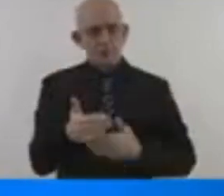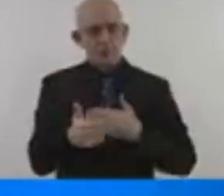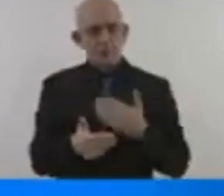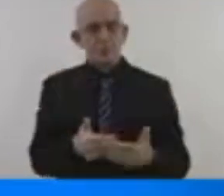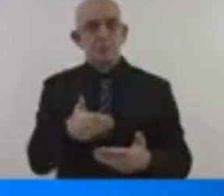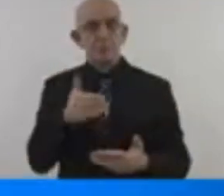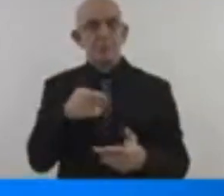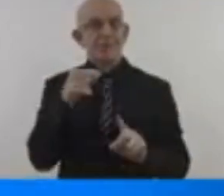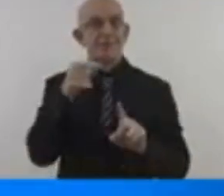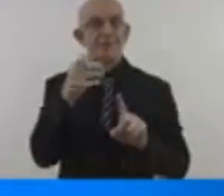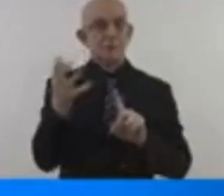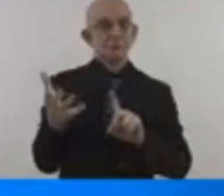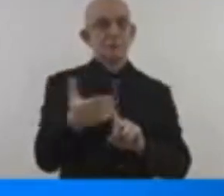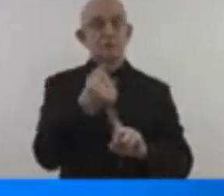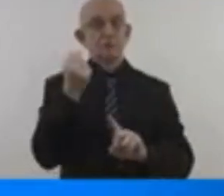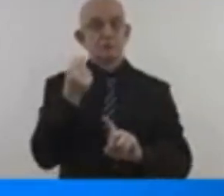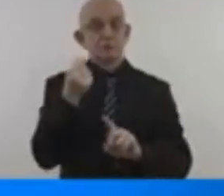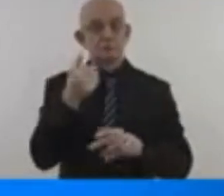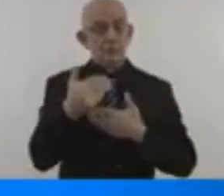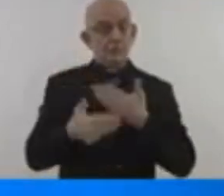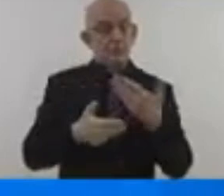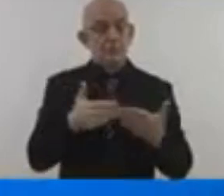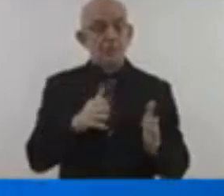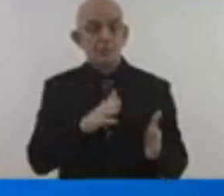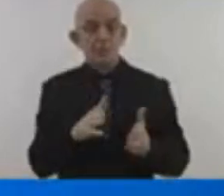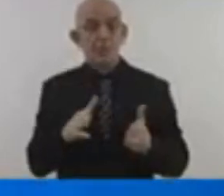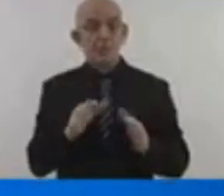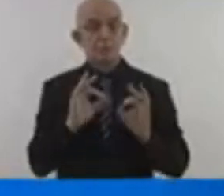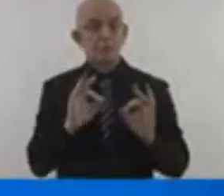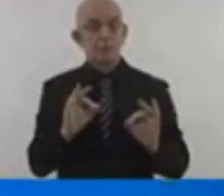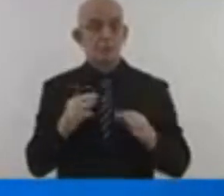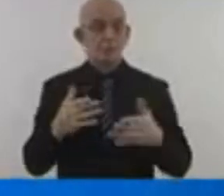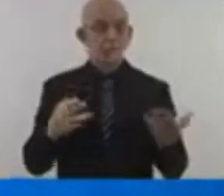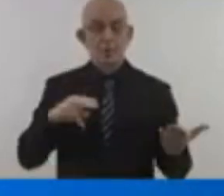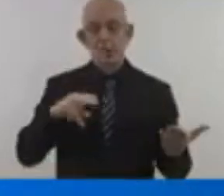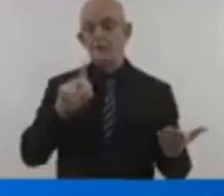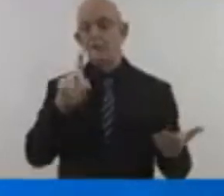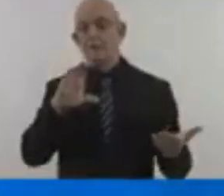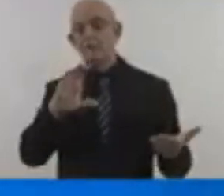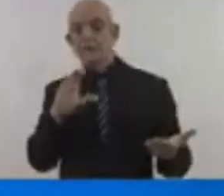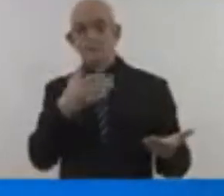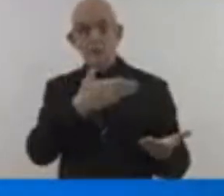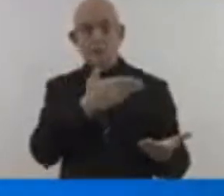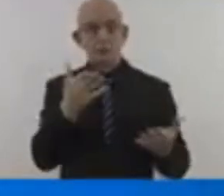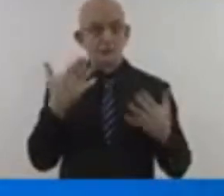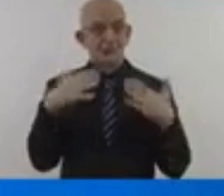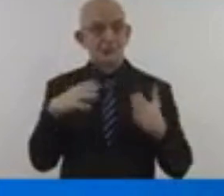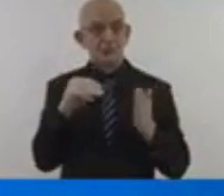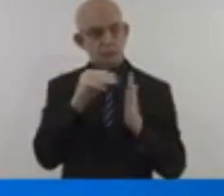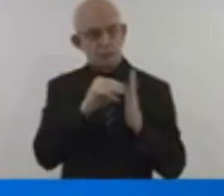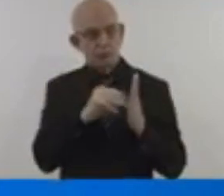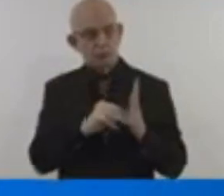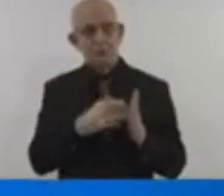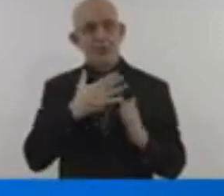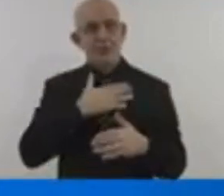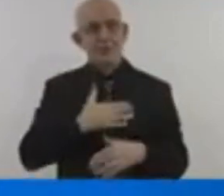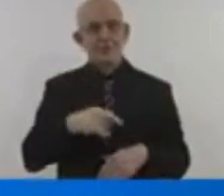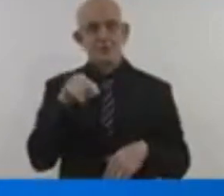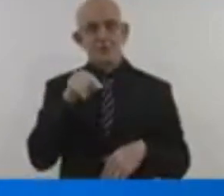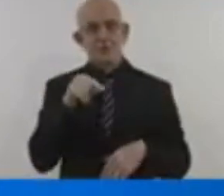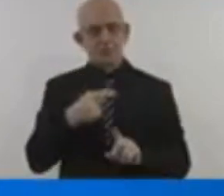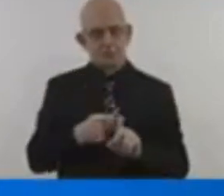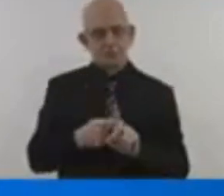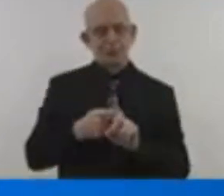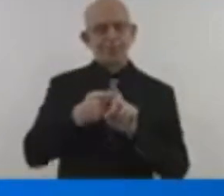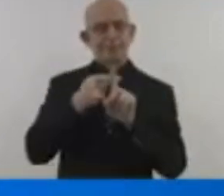It's time to deliver. Humanity is behind you. A poll by the University of Oxford